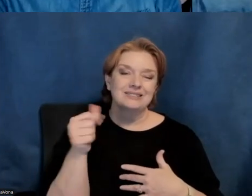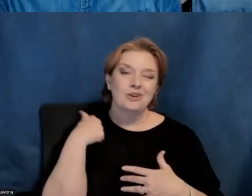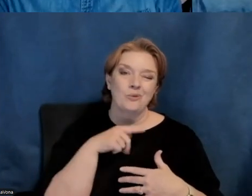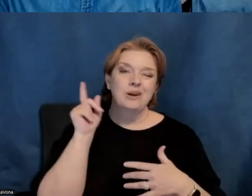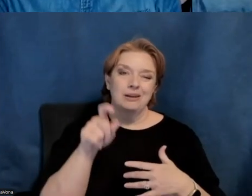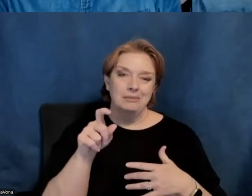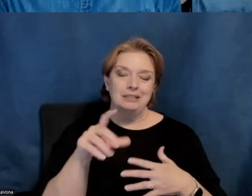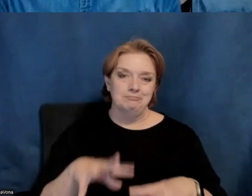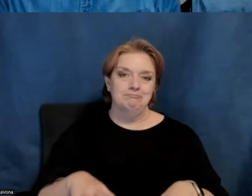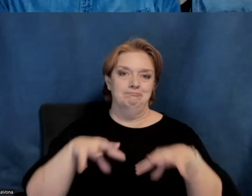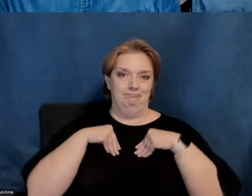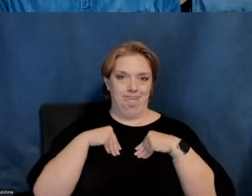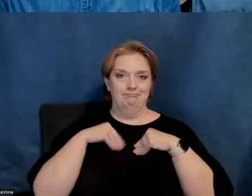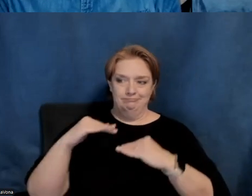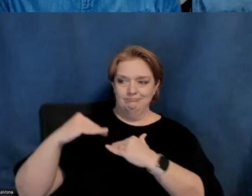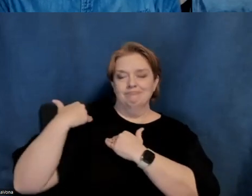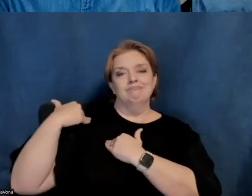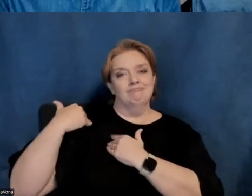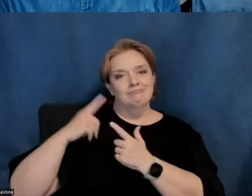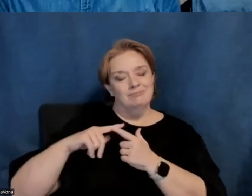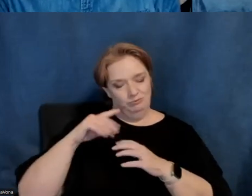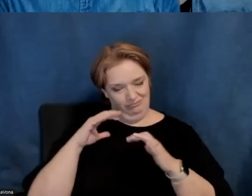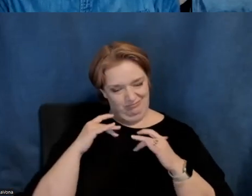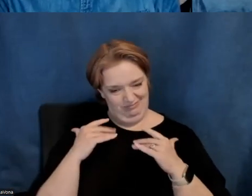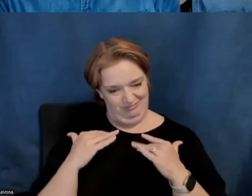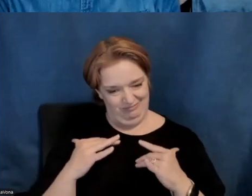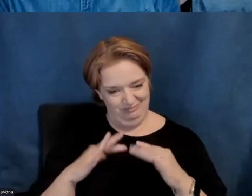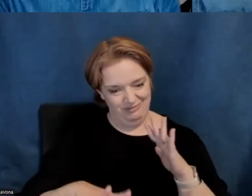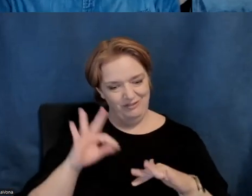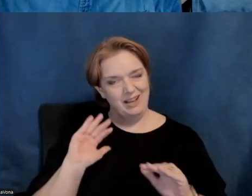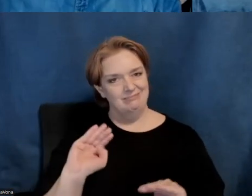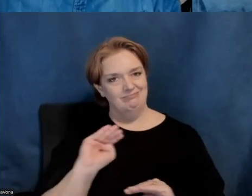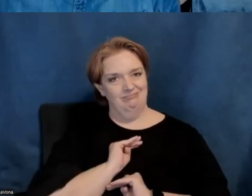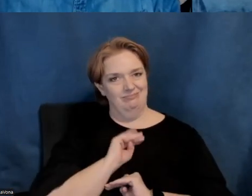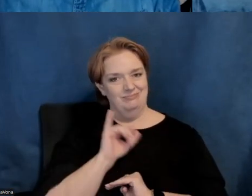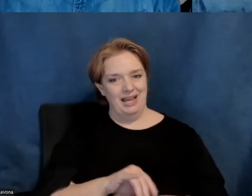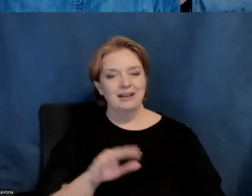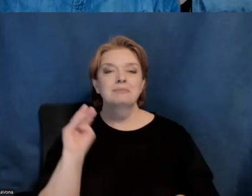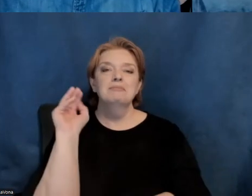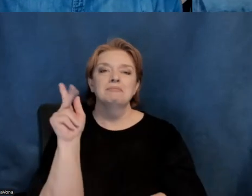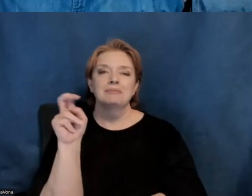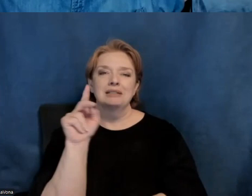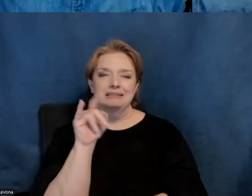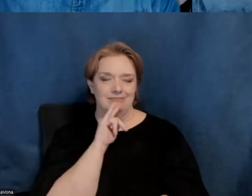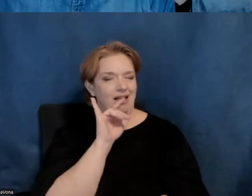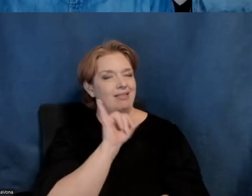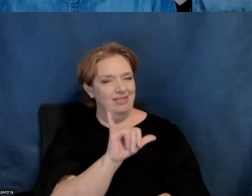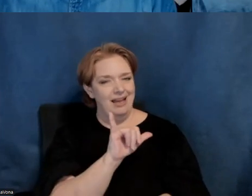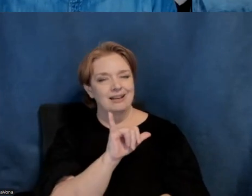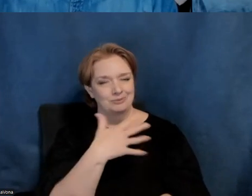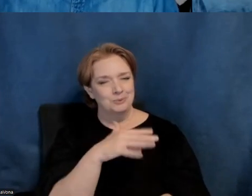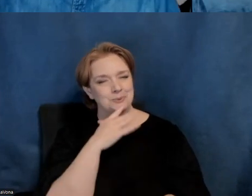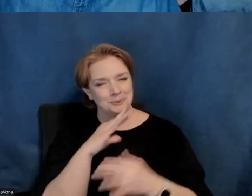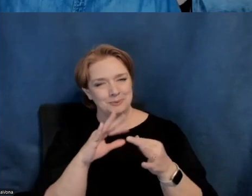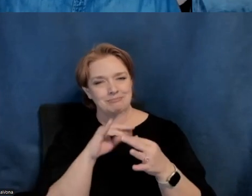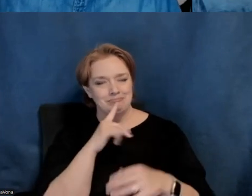and, um, and find real satisfaction for them. Yeah, that's really powerful, Jim. I think, uh, visiting spaces, uh,